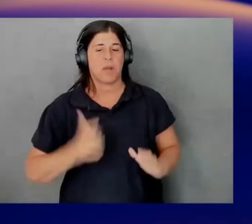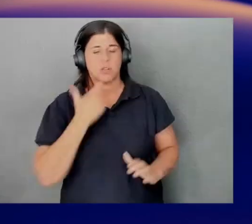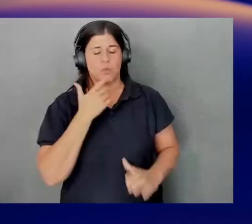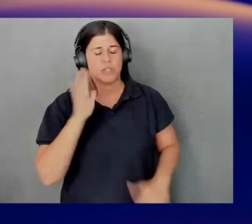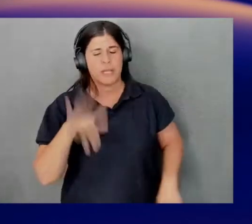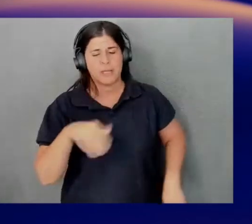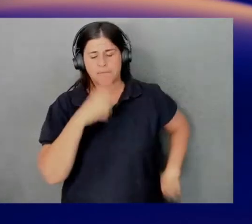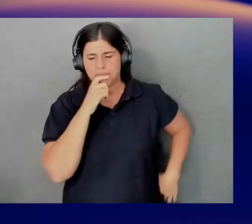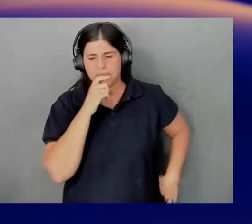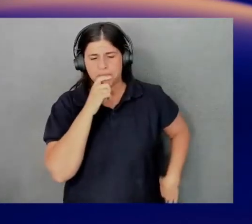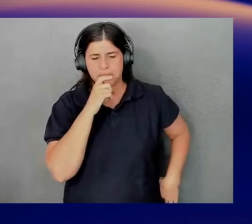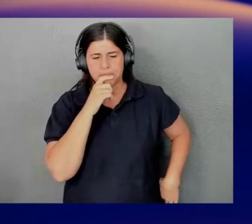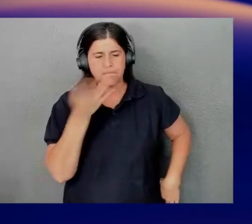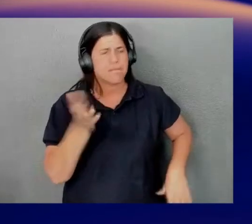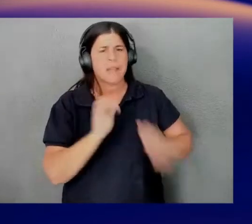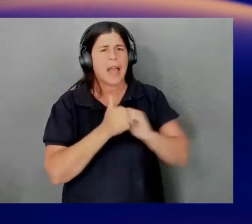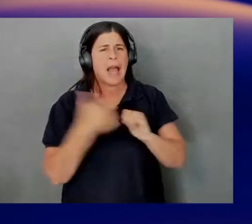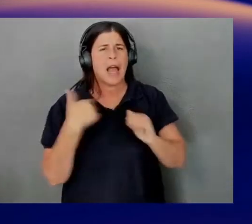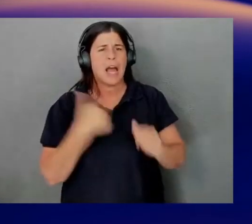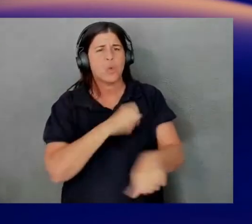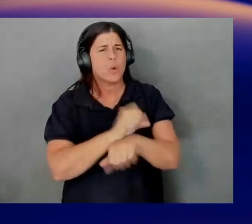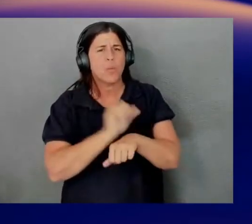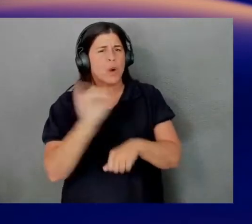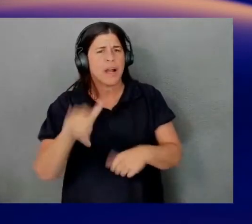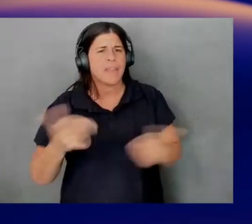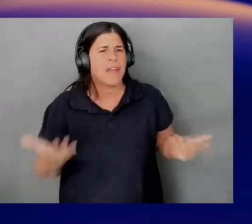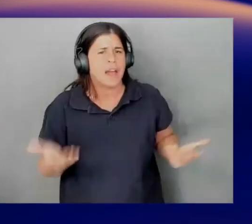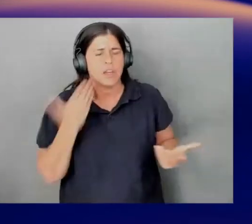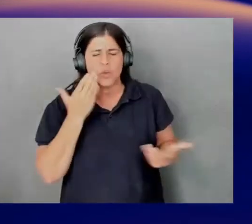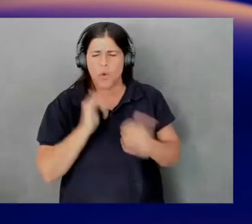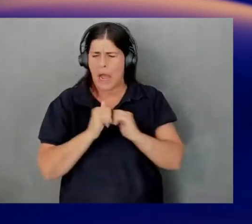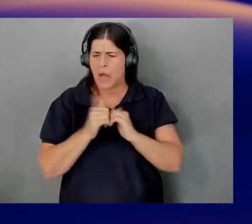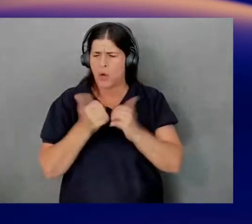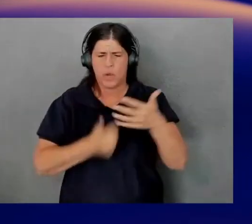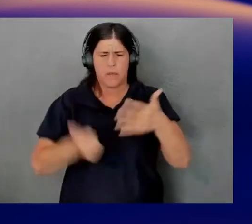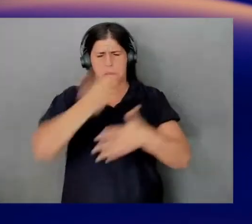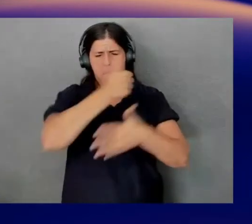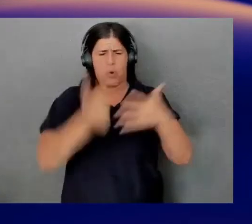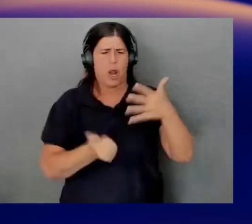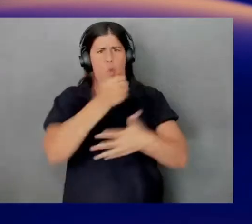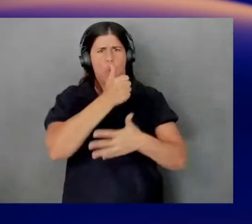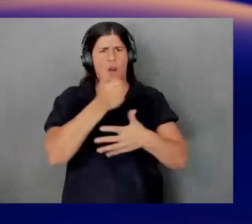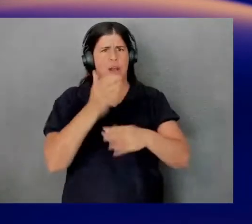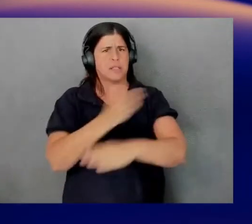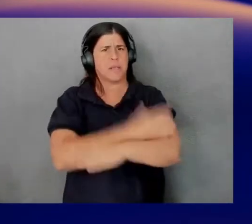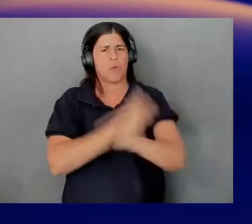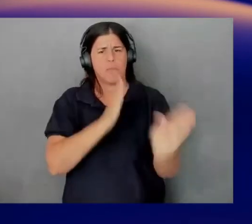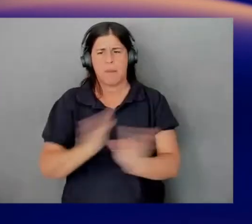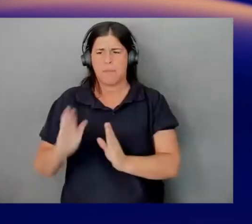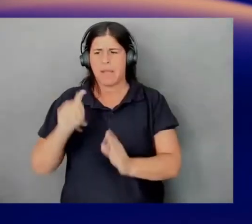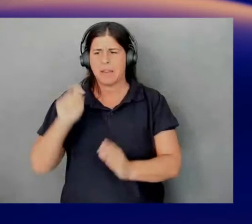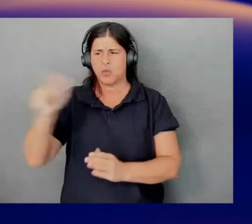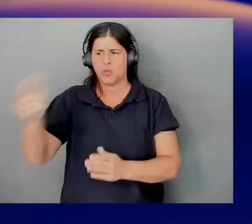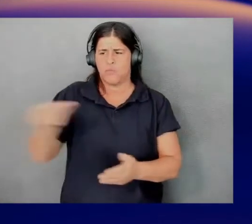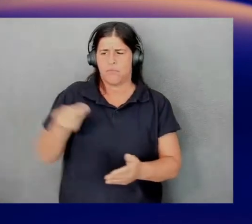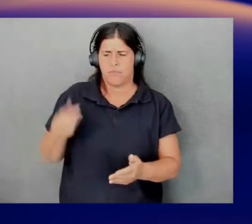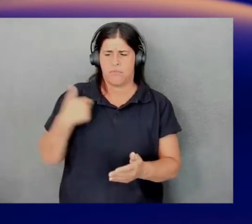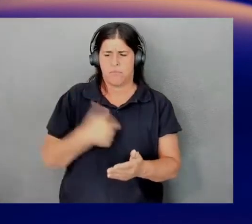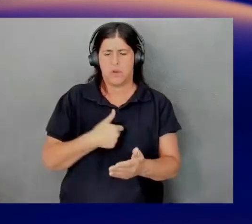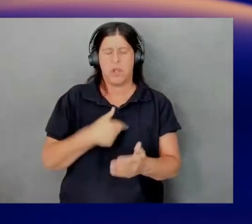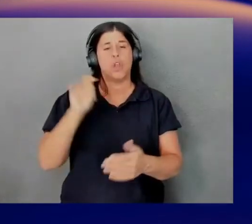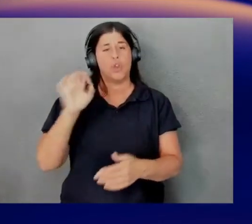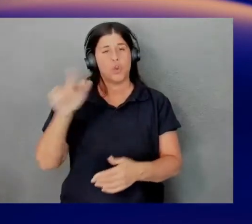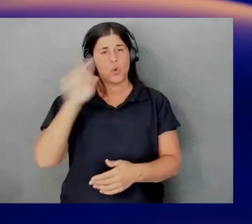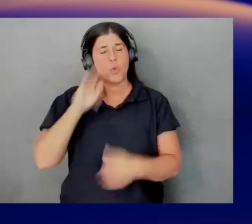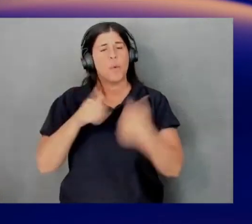how should we work on these? Like, you know, how should we prioritize the improvement plan that the tool might provide, right? So, the tool will provide